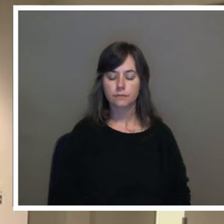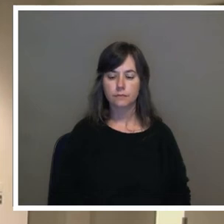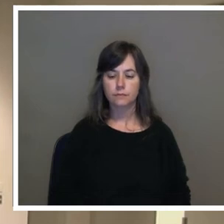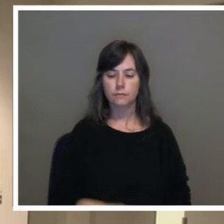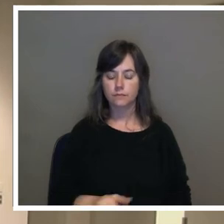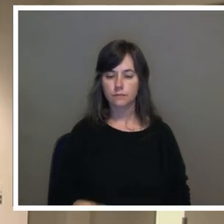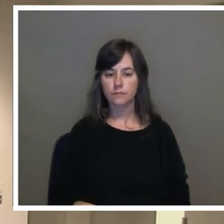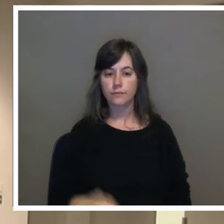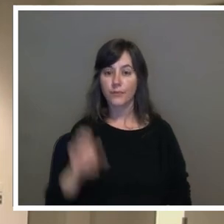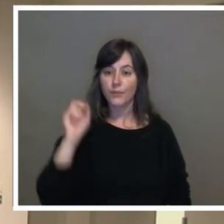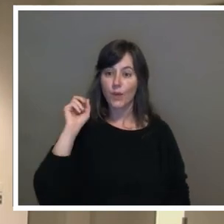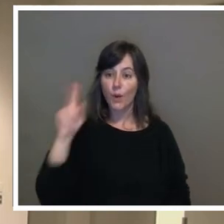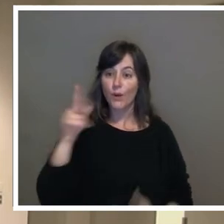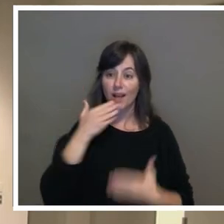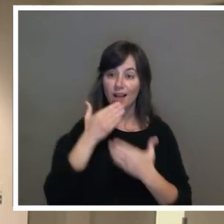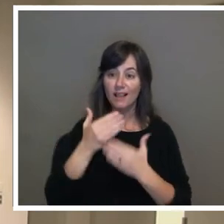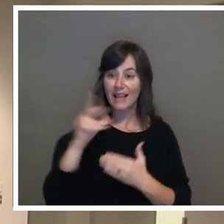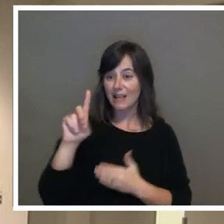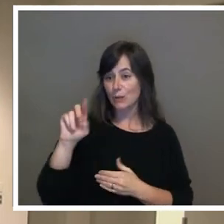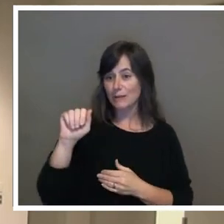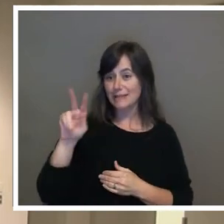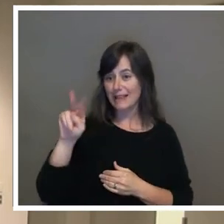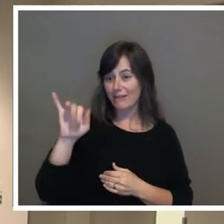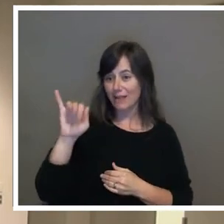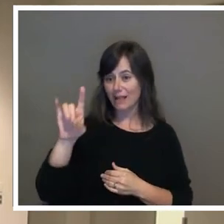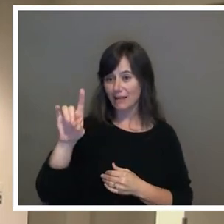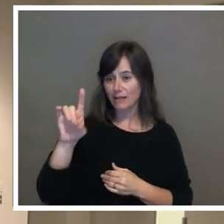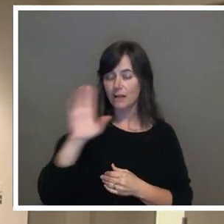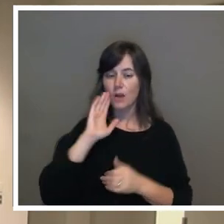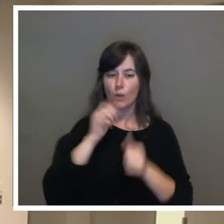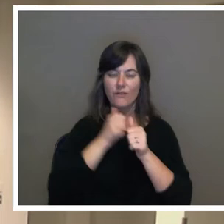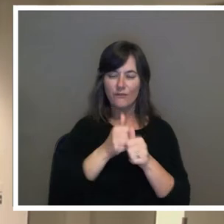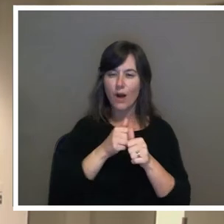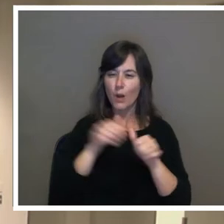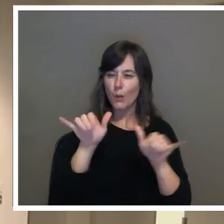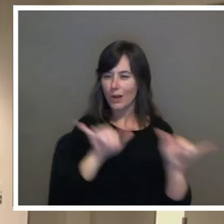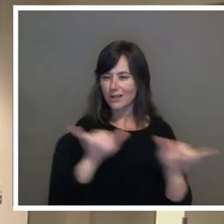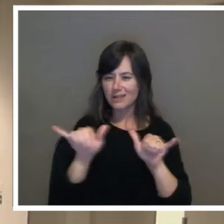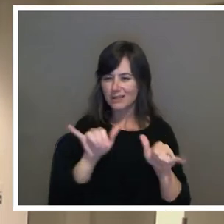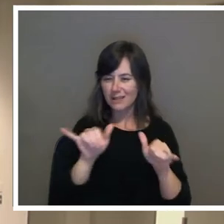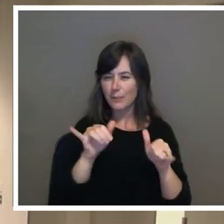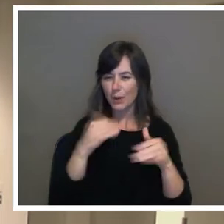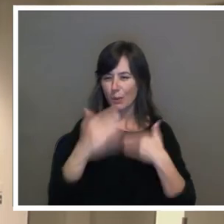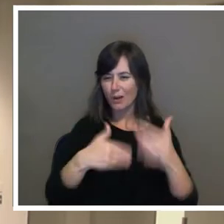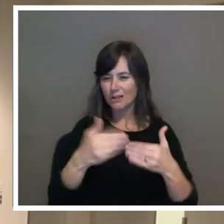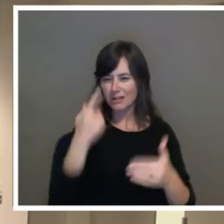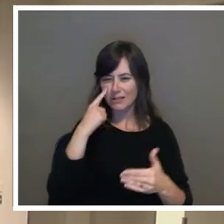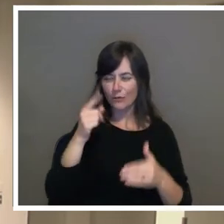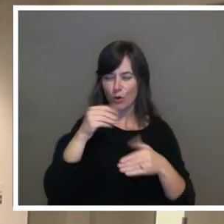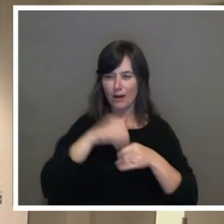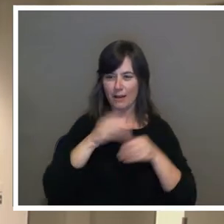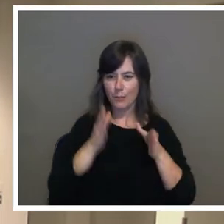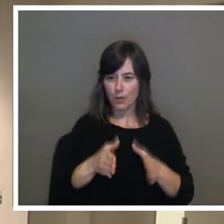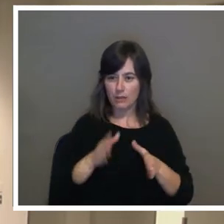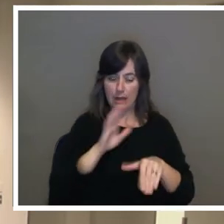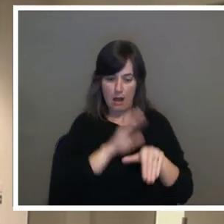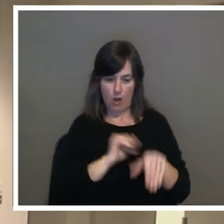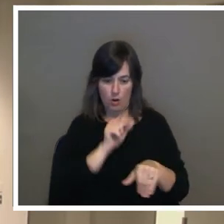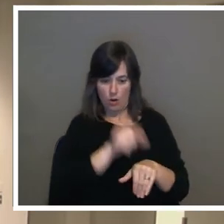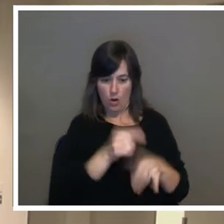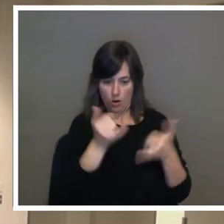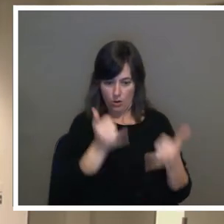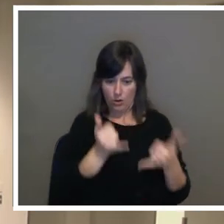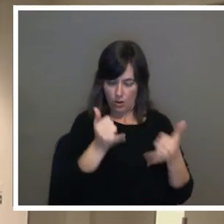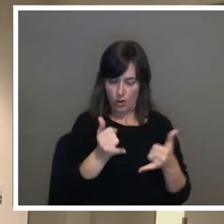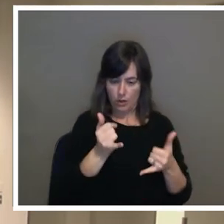Okay. Thank you, David. We will follow a similar process for in-person speakers. After I call the current speaker's name, I will